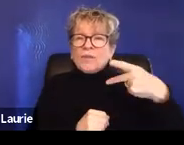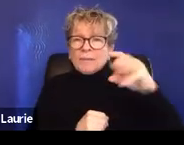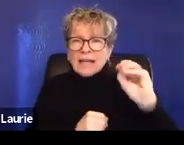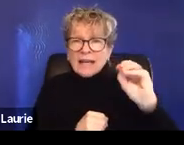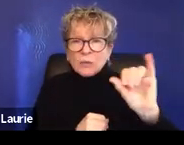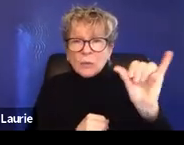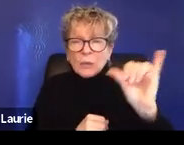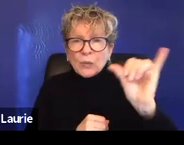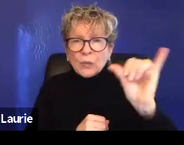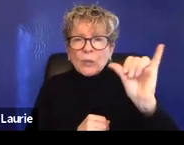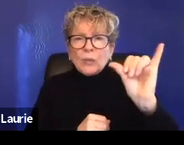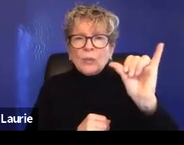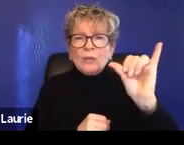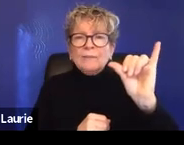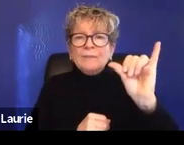um,